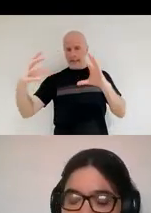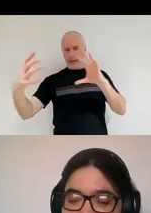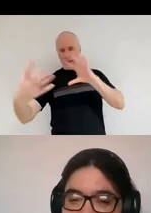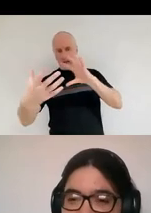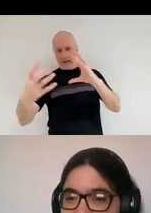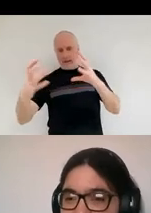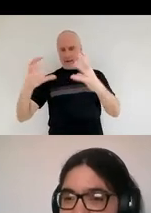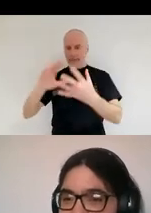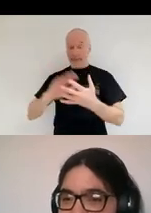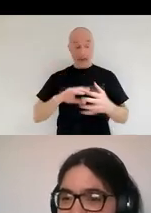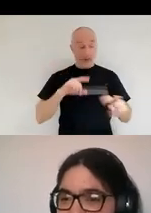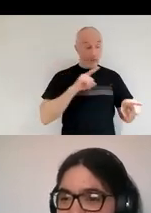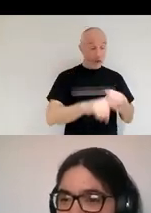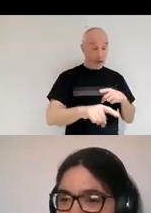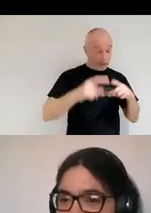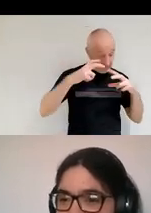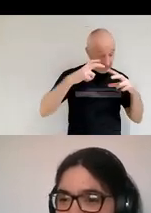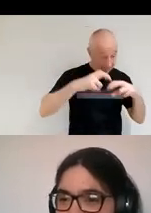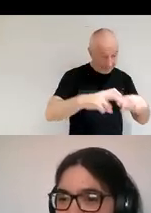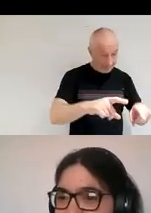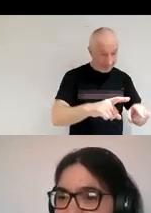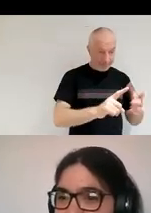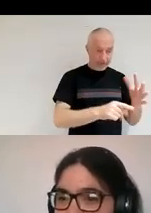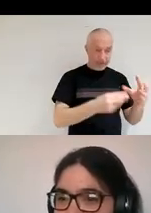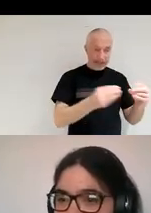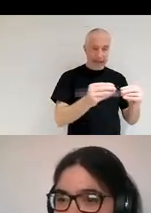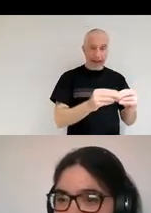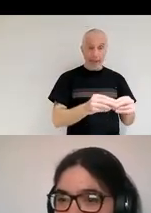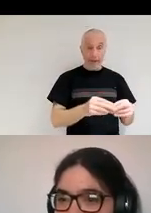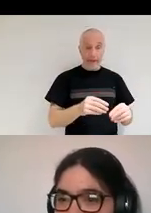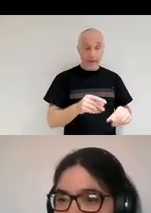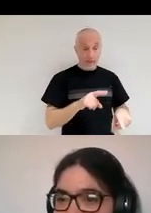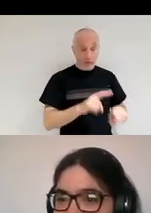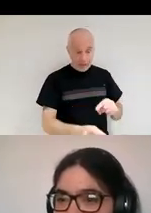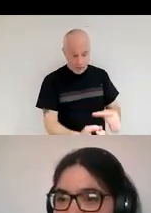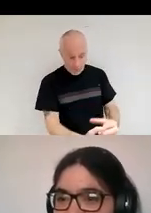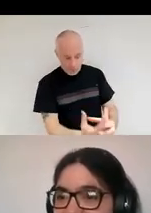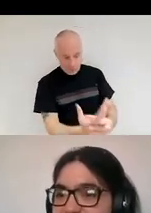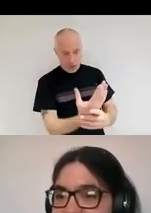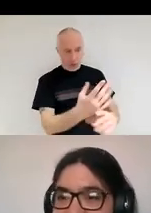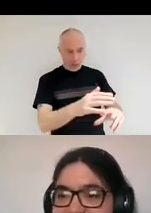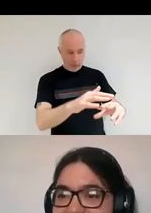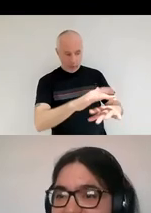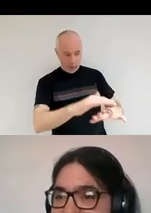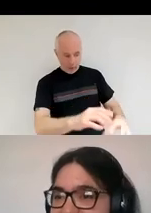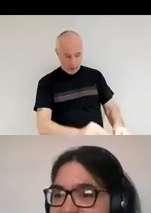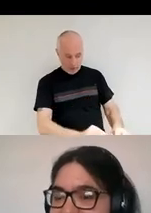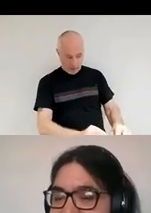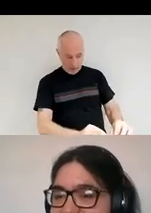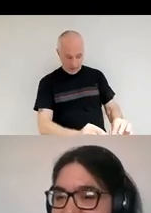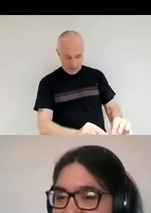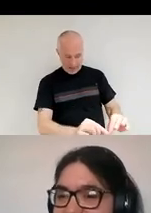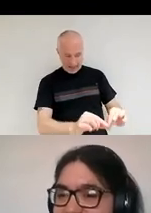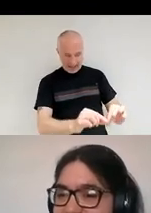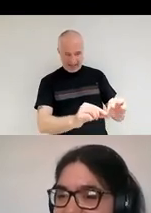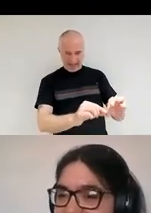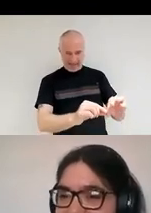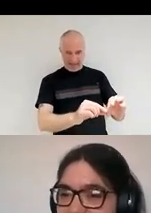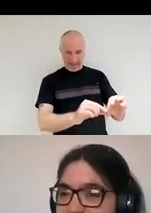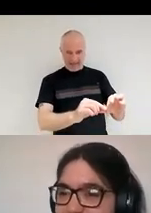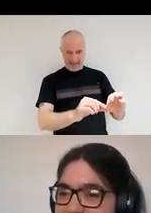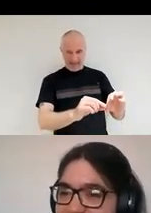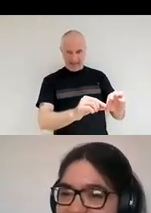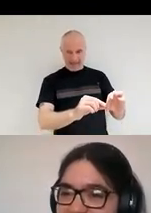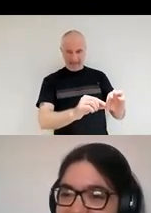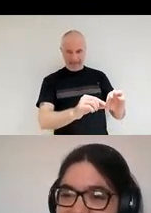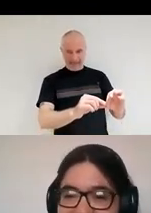this problem that we can grow dust up to like maybe a few millimeters. And then after that, the dust just very annoyingly